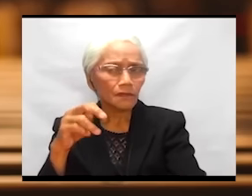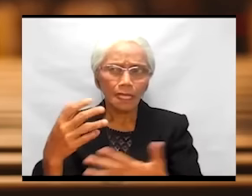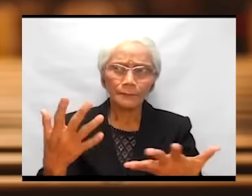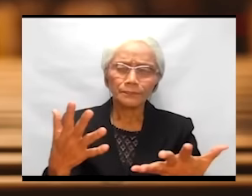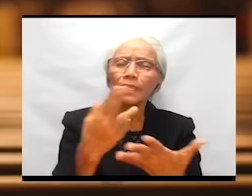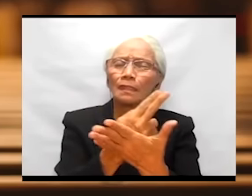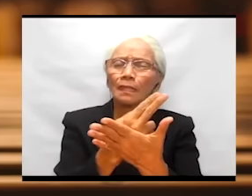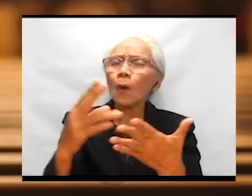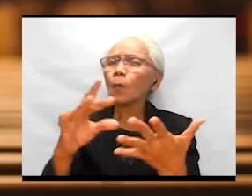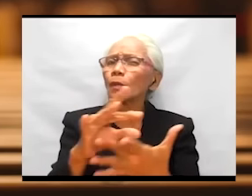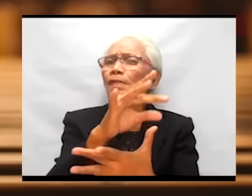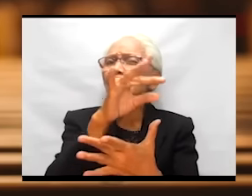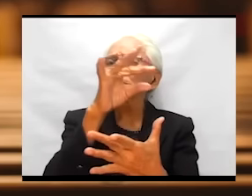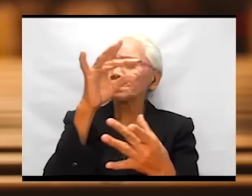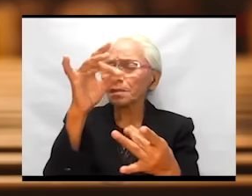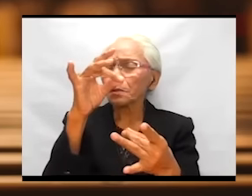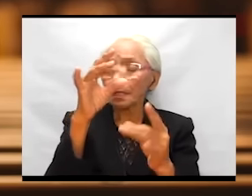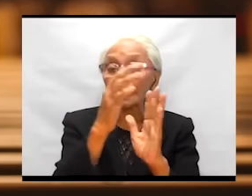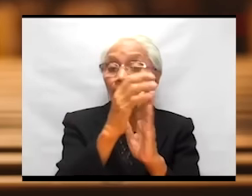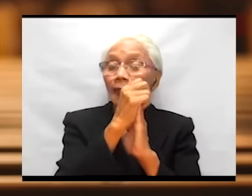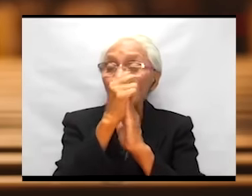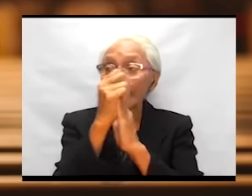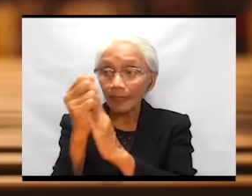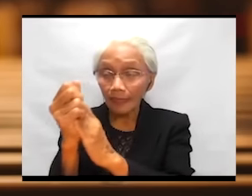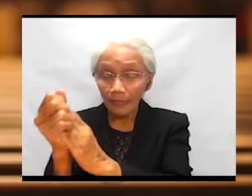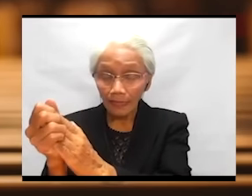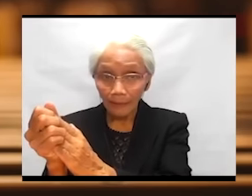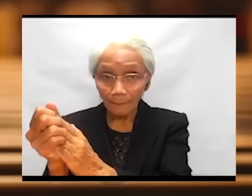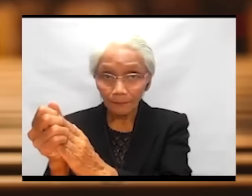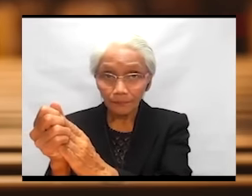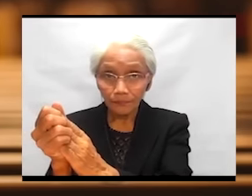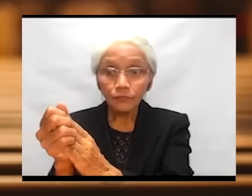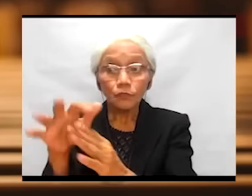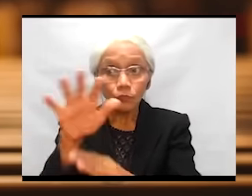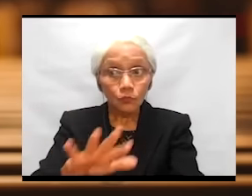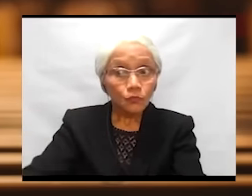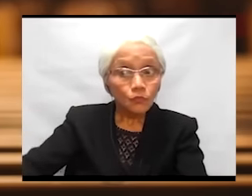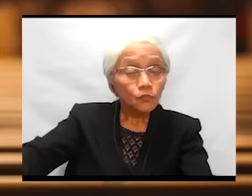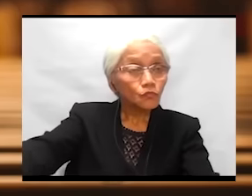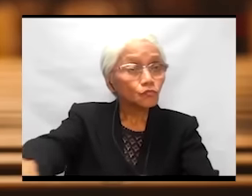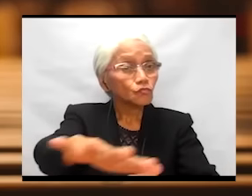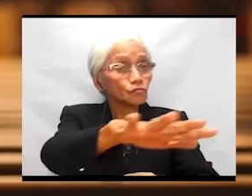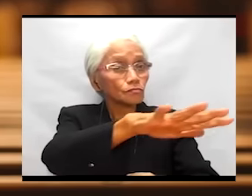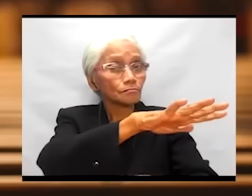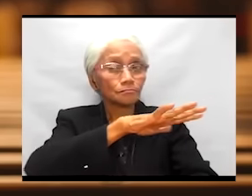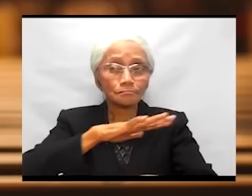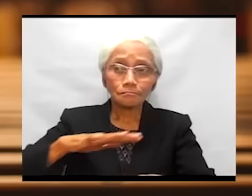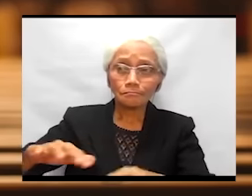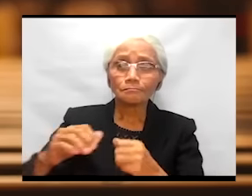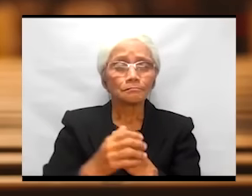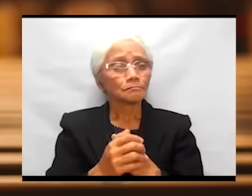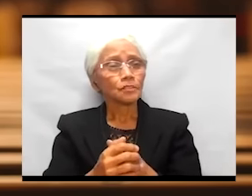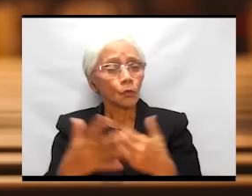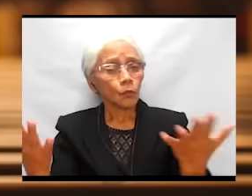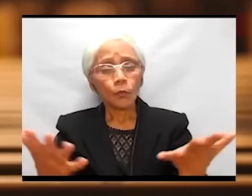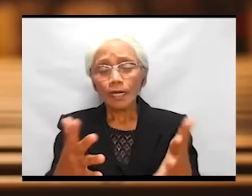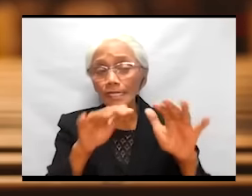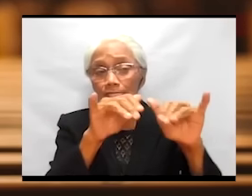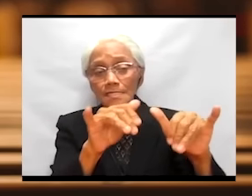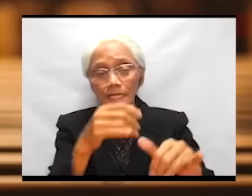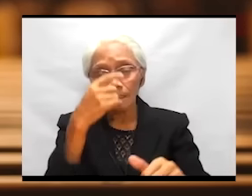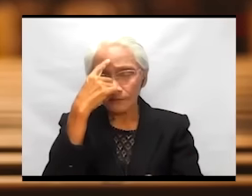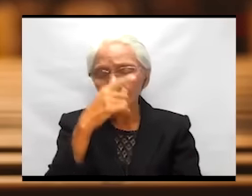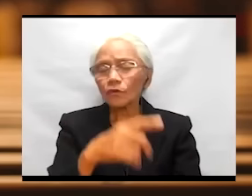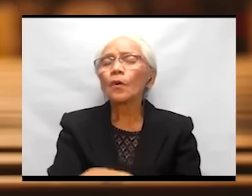the Spirit, the Holy Spirit led him to the wilderness, to the desert, where he stayed for